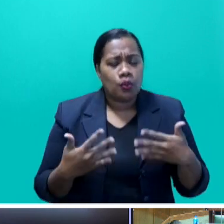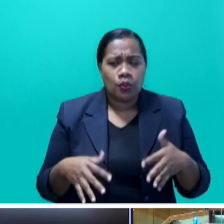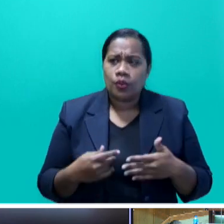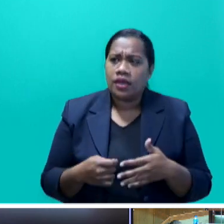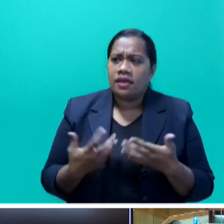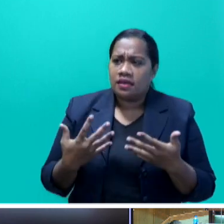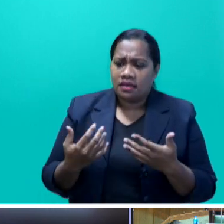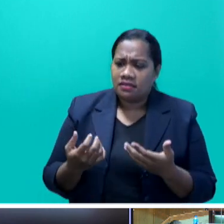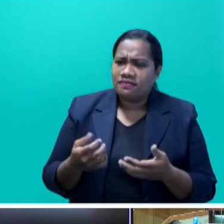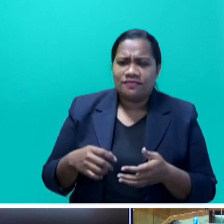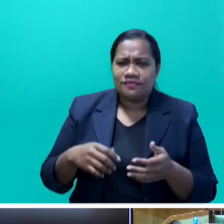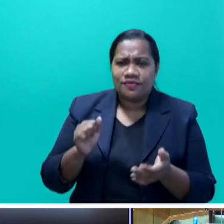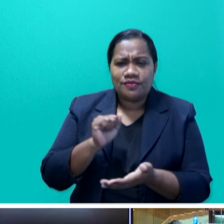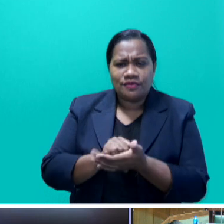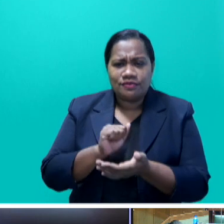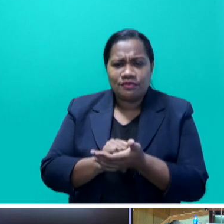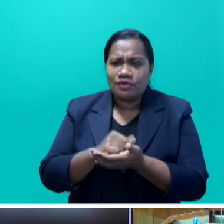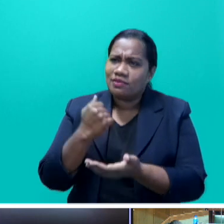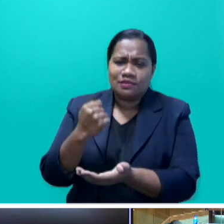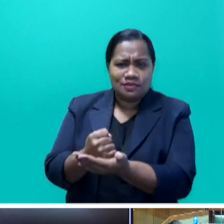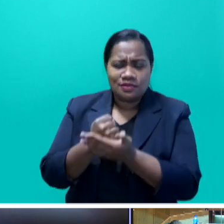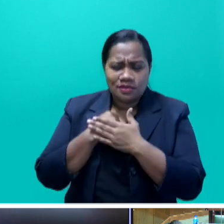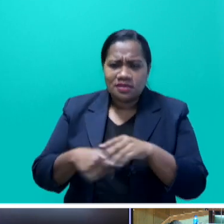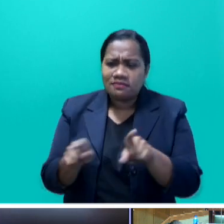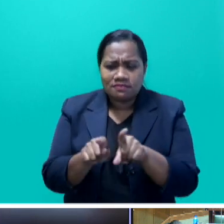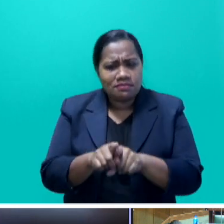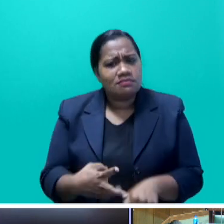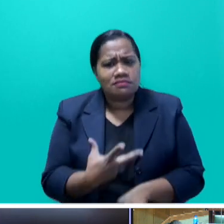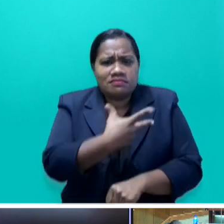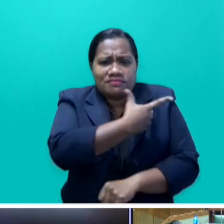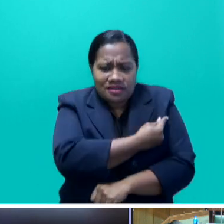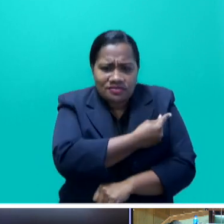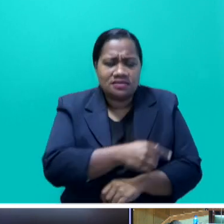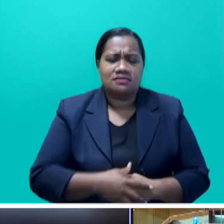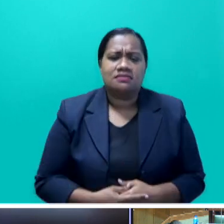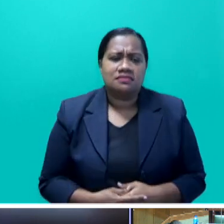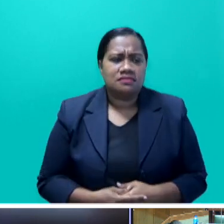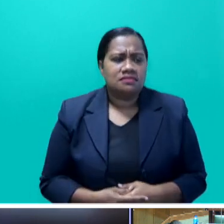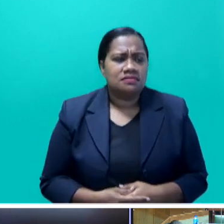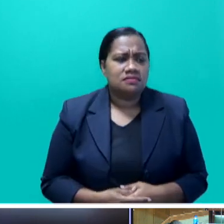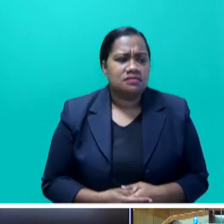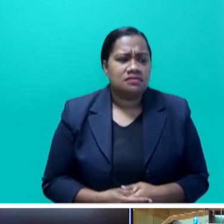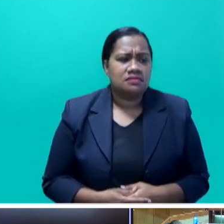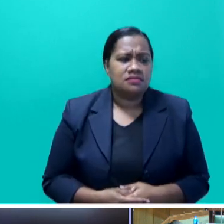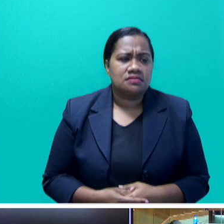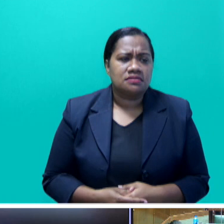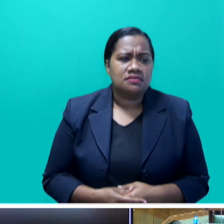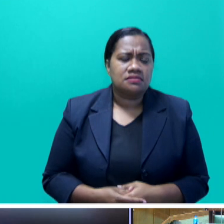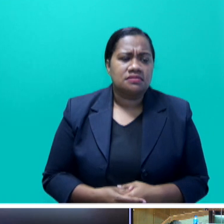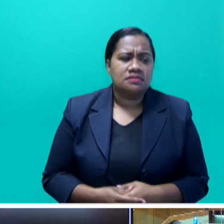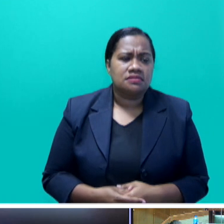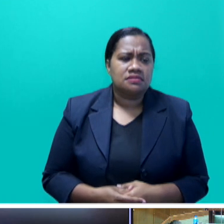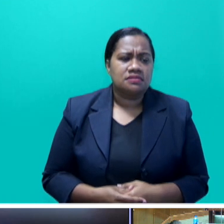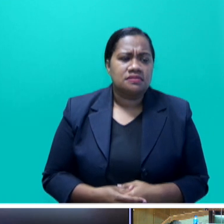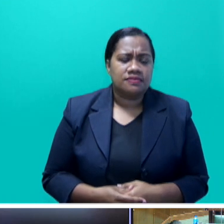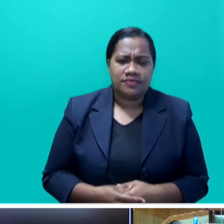and direct budgetary support into our internationally trusted social safety net. This did not happen